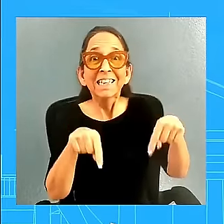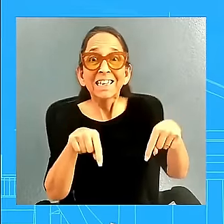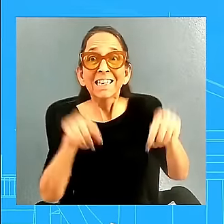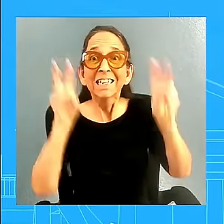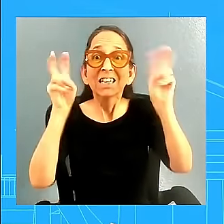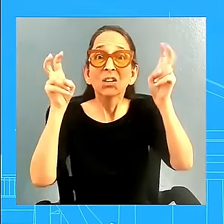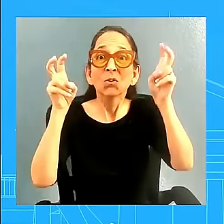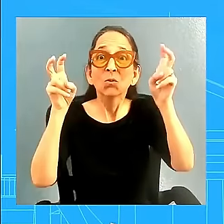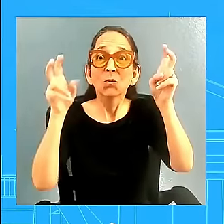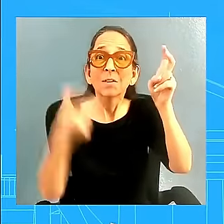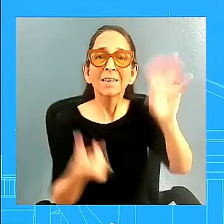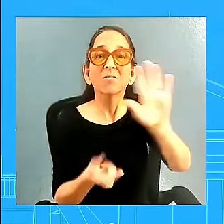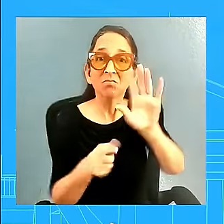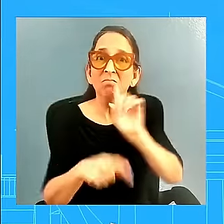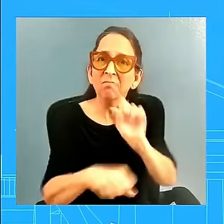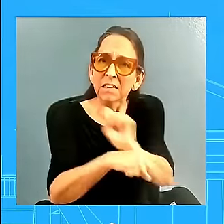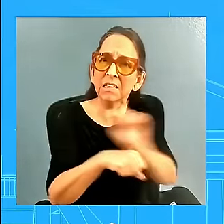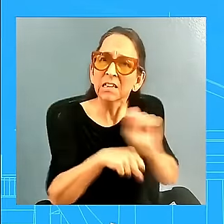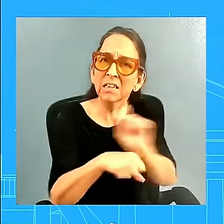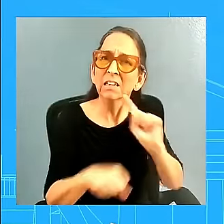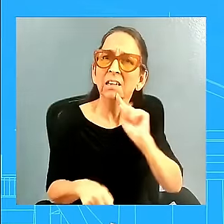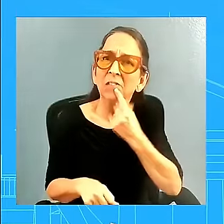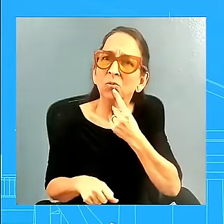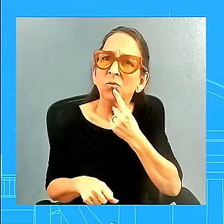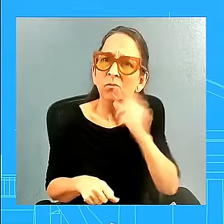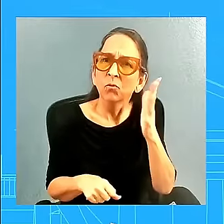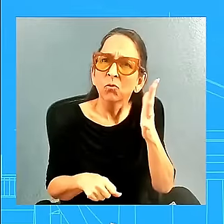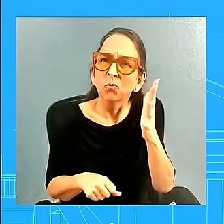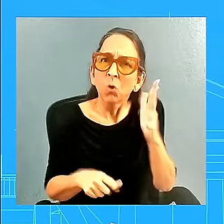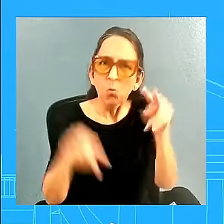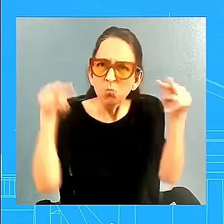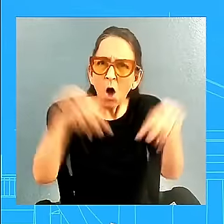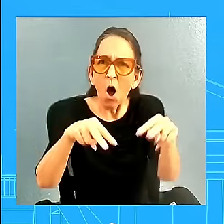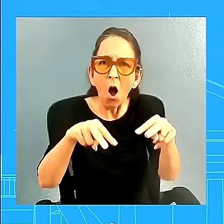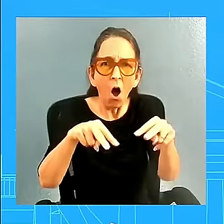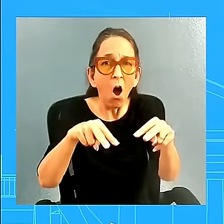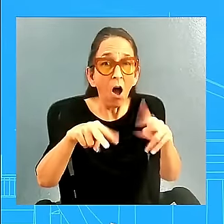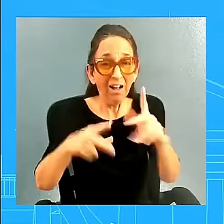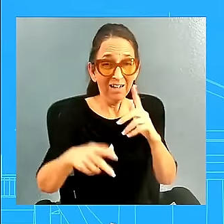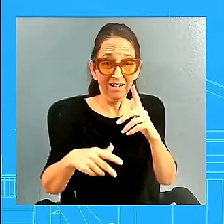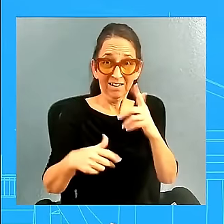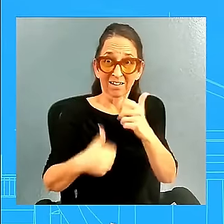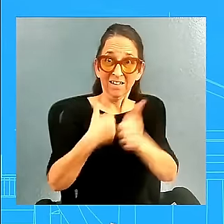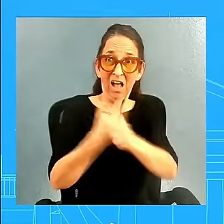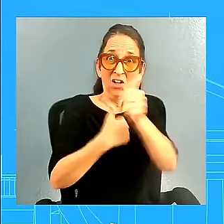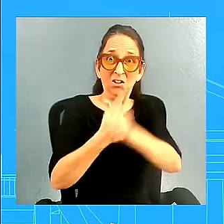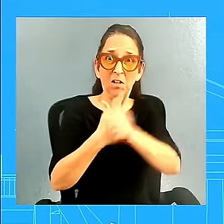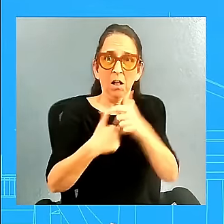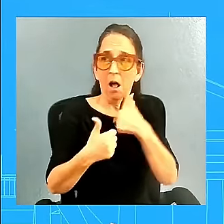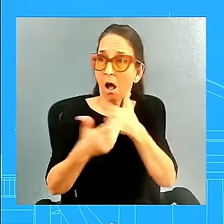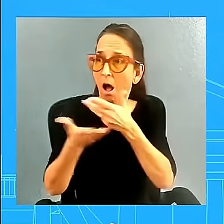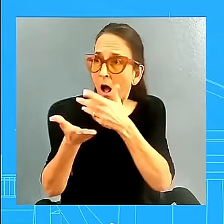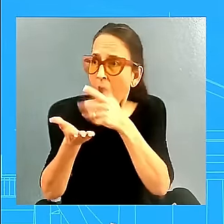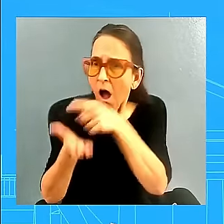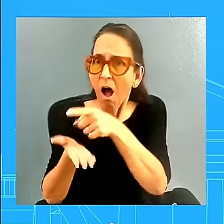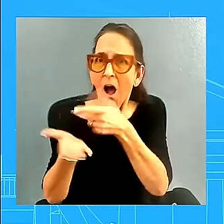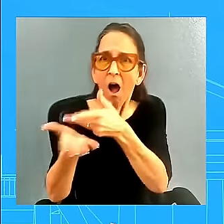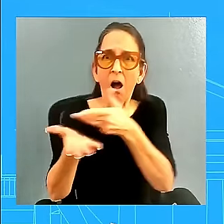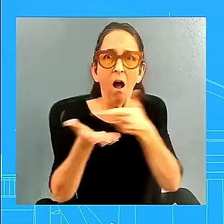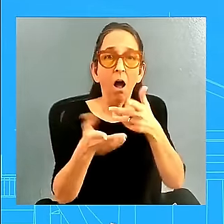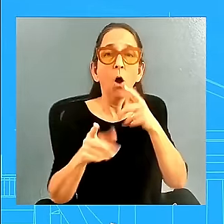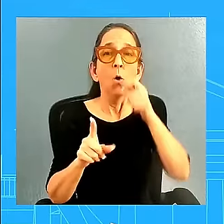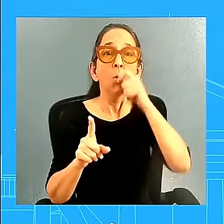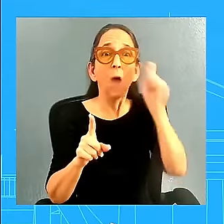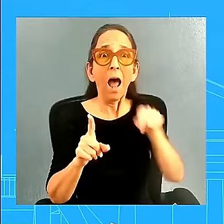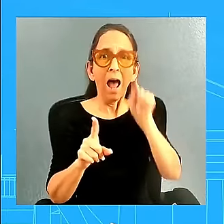We recognize the potential danger here, and we're going to be talking to allies and partners, including the Ukrainians, about what the proper next steps are going to be. But as for